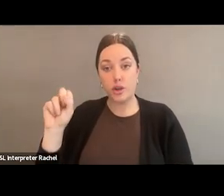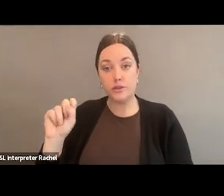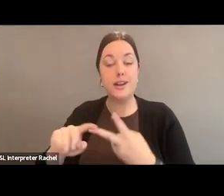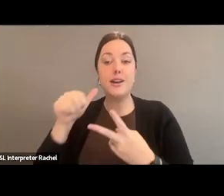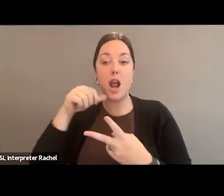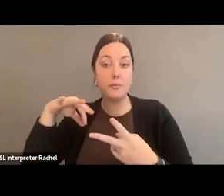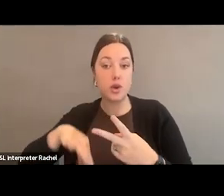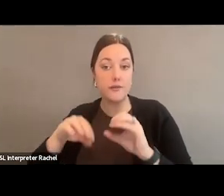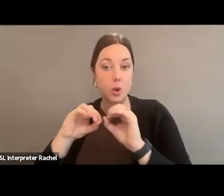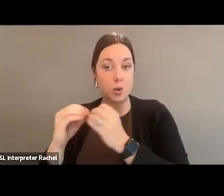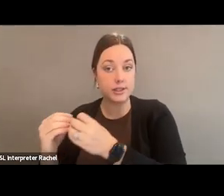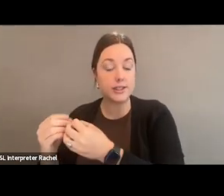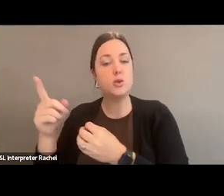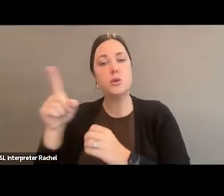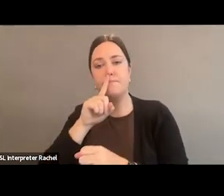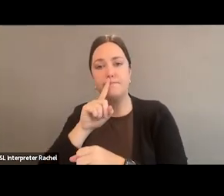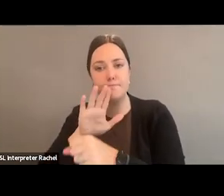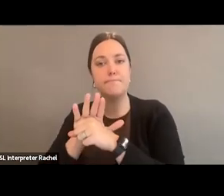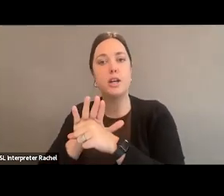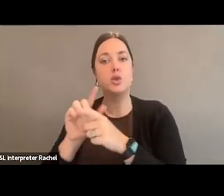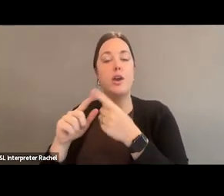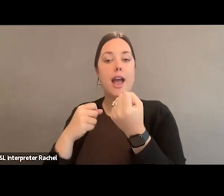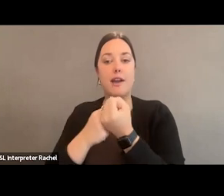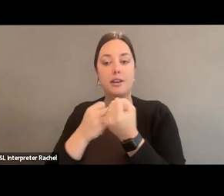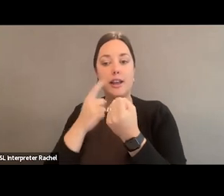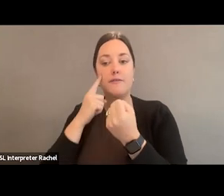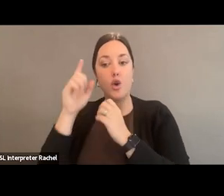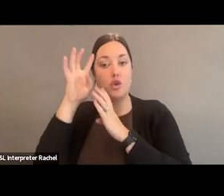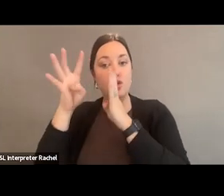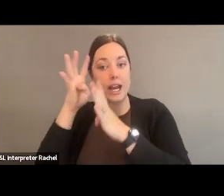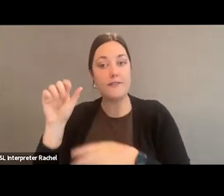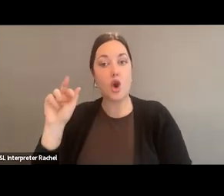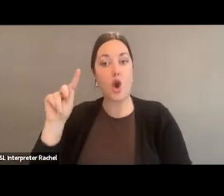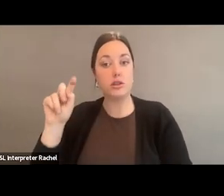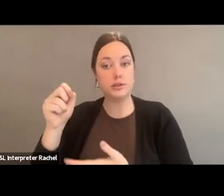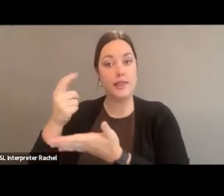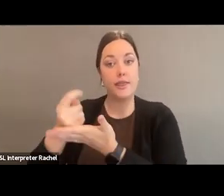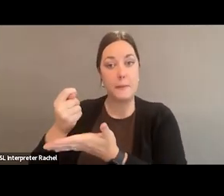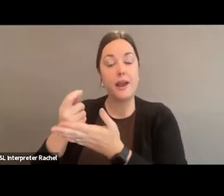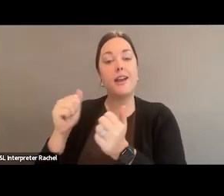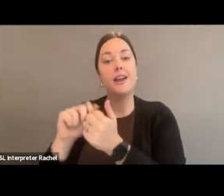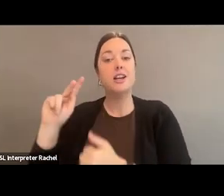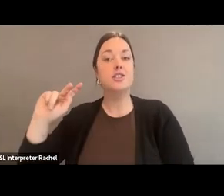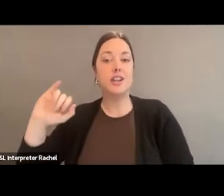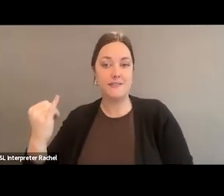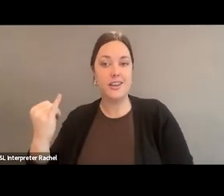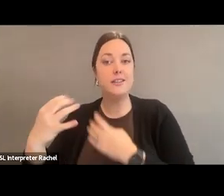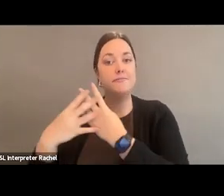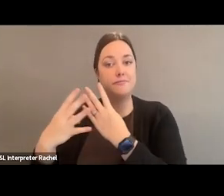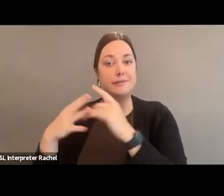are dedicated to advocating for creative arts therapies being integrated into the juvenile justice system.